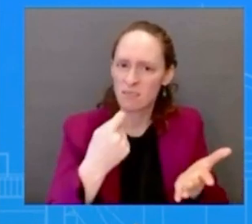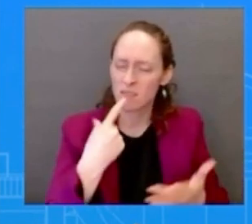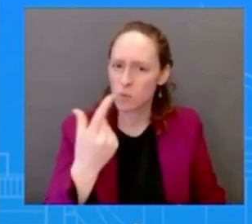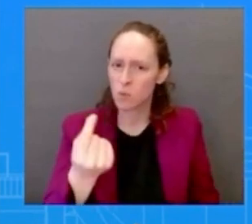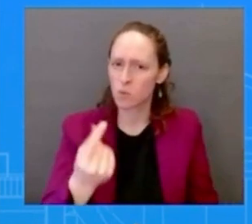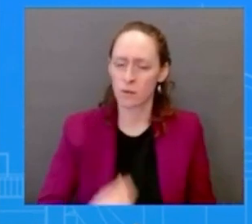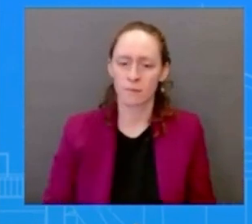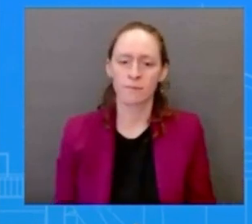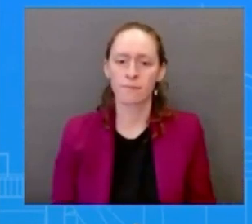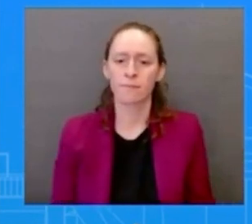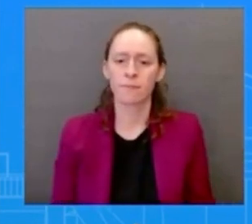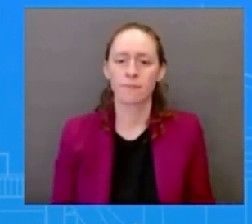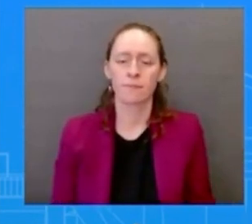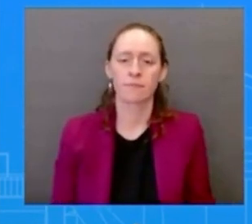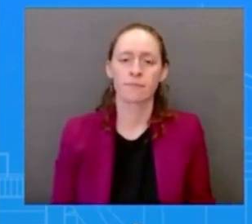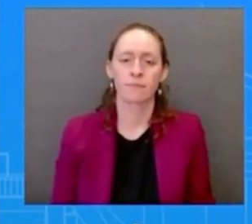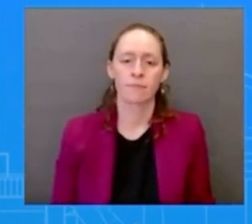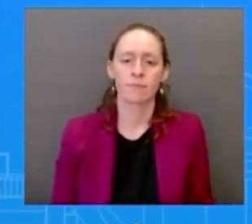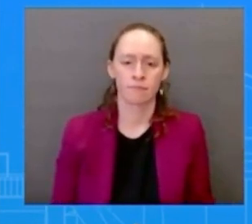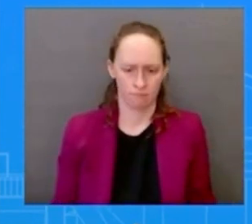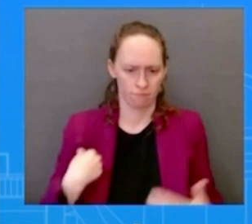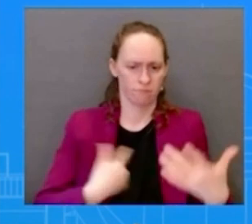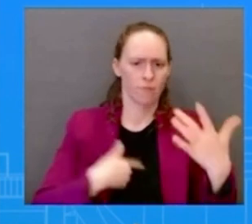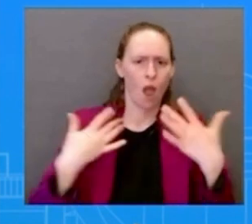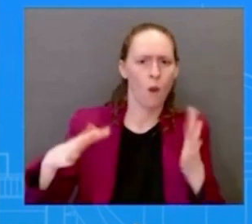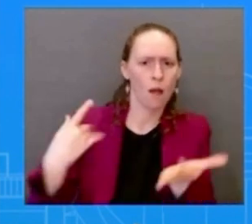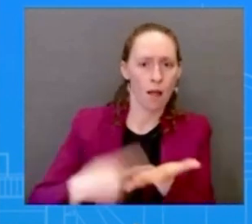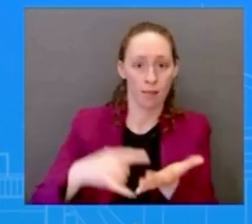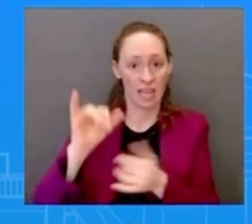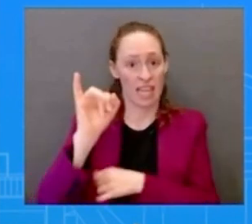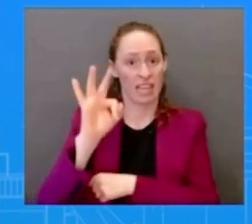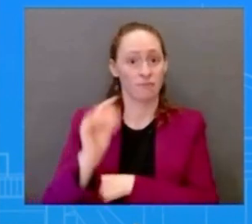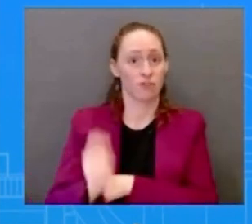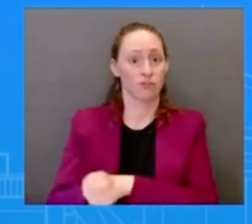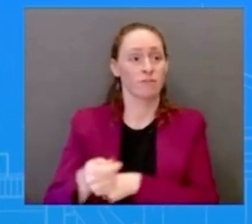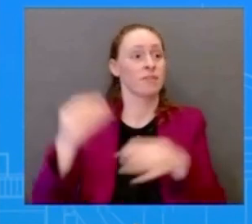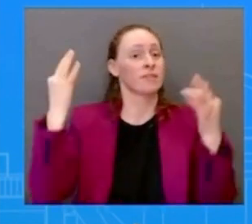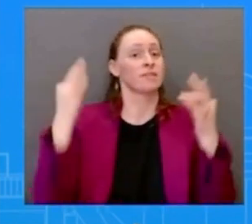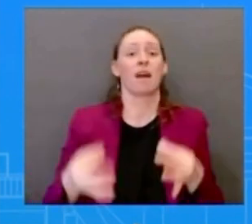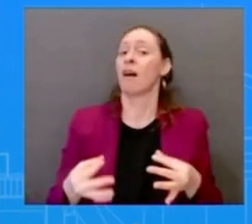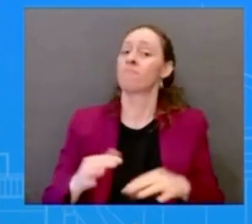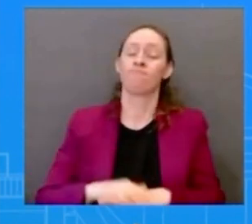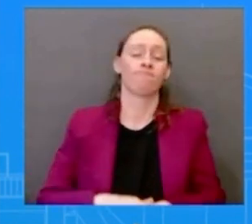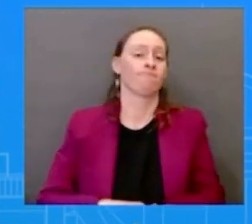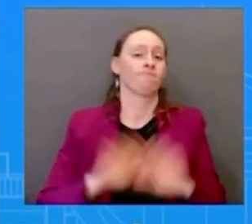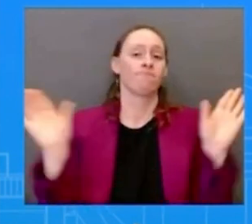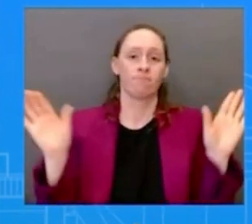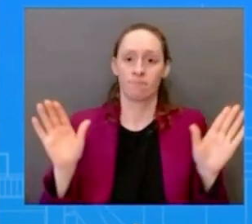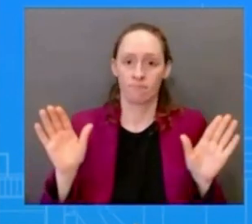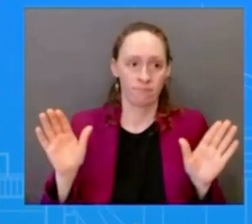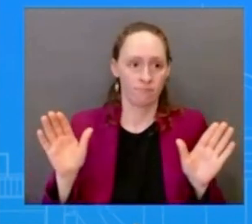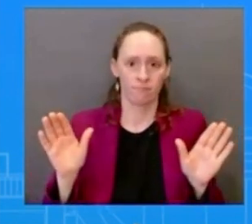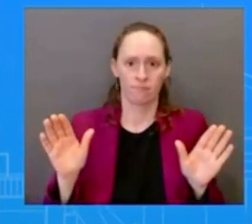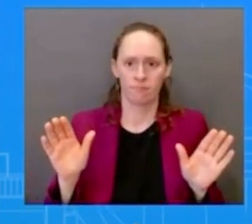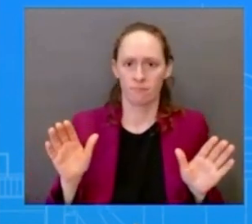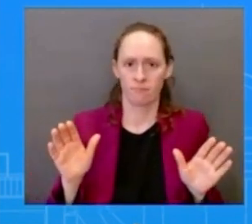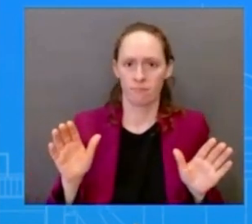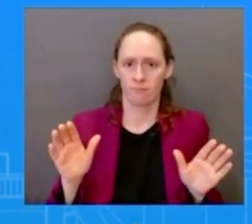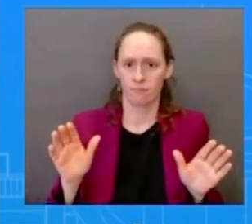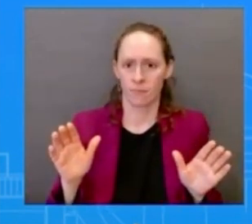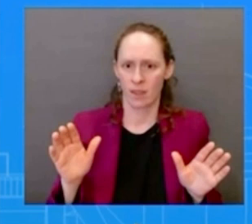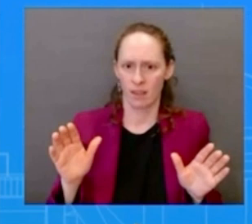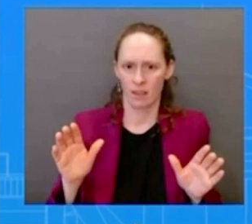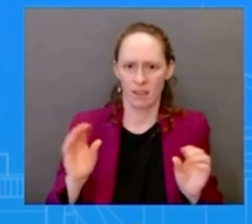uh make this really unprecedented potentially unprecedented decision but i just want to go back to uh the roe v